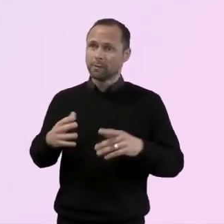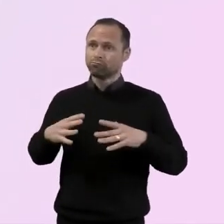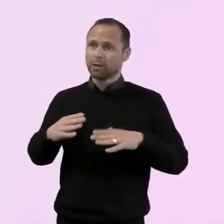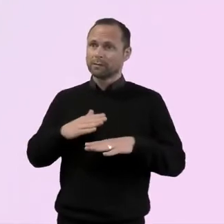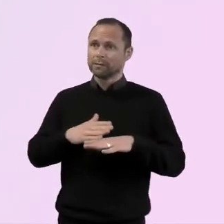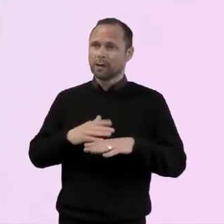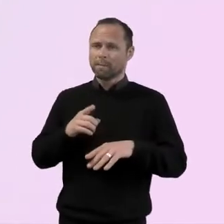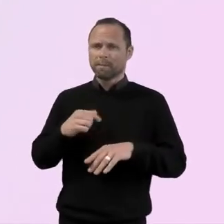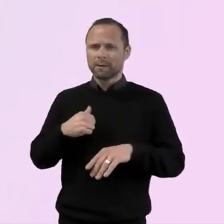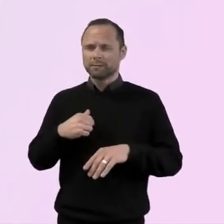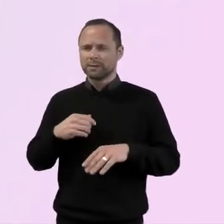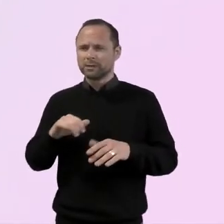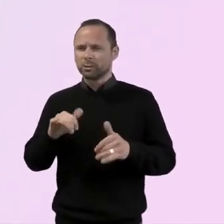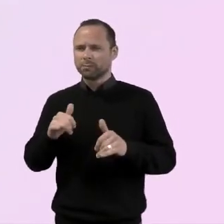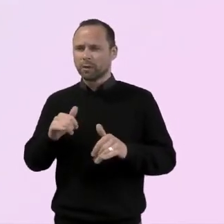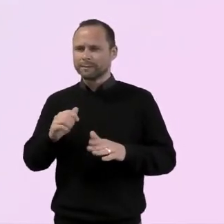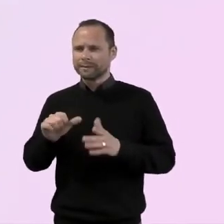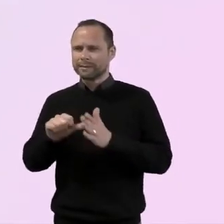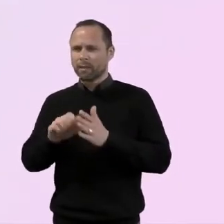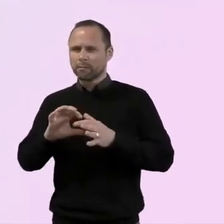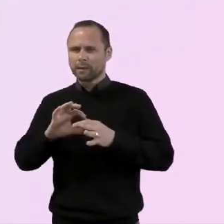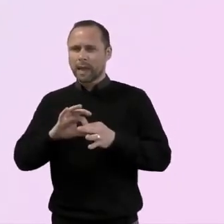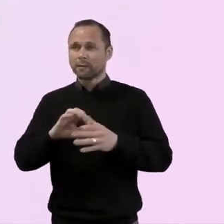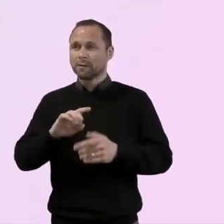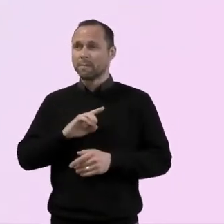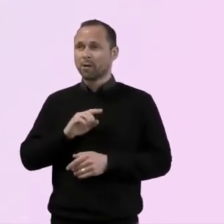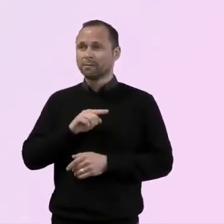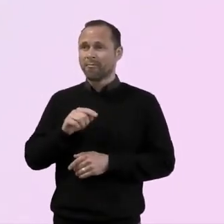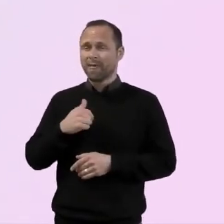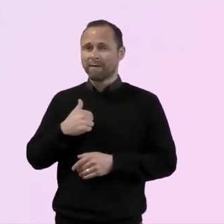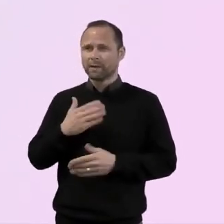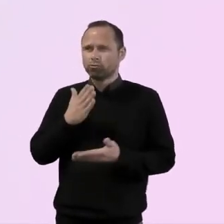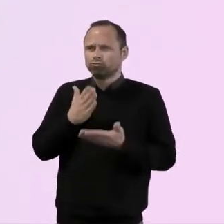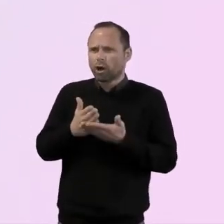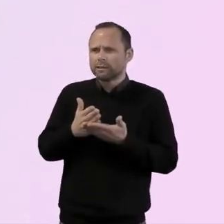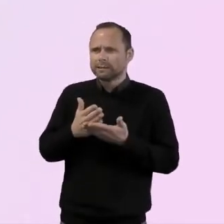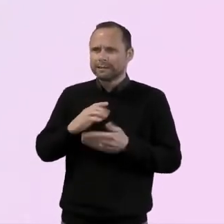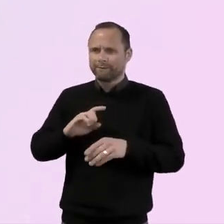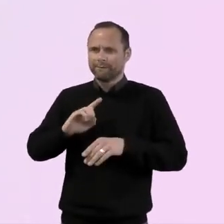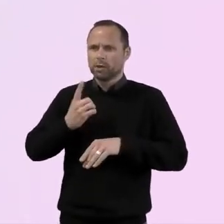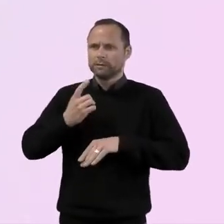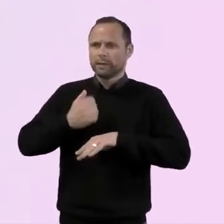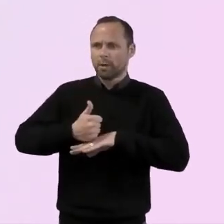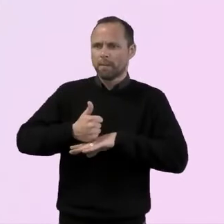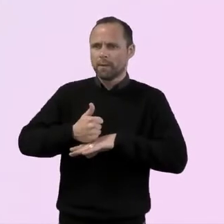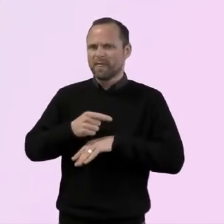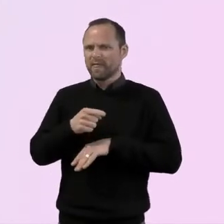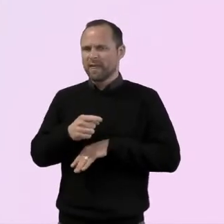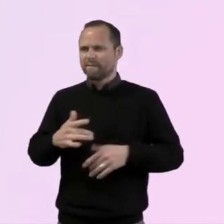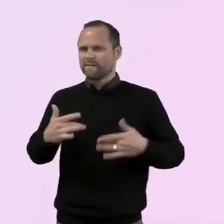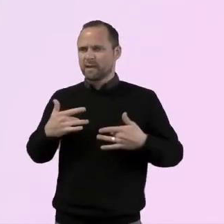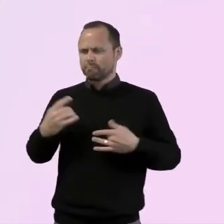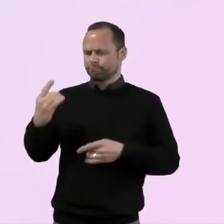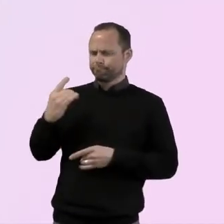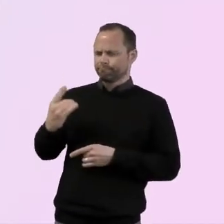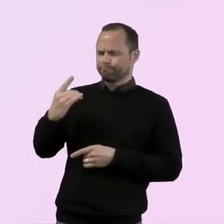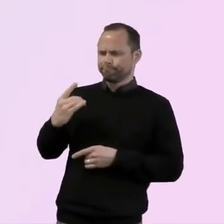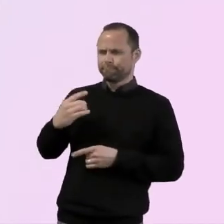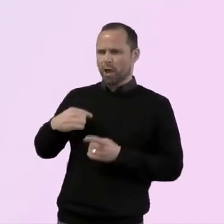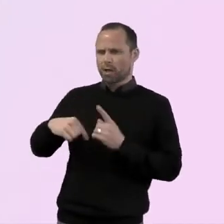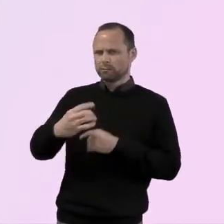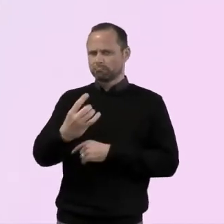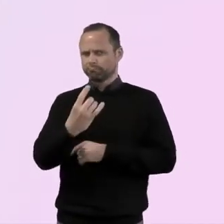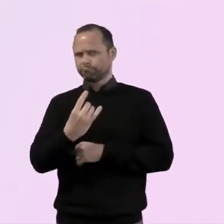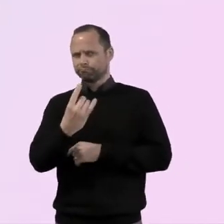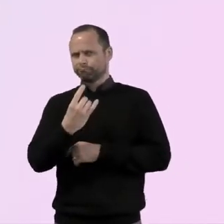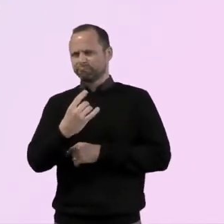unsure, you know, of who are these people, especially if they're talking God or anything like that, you know. And so, but sometimes you've got to just